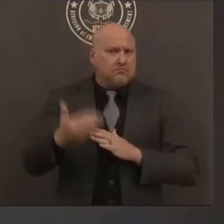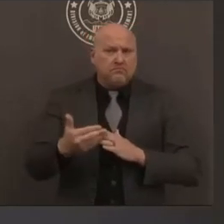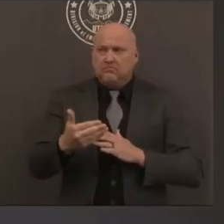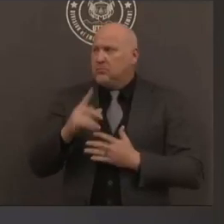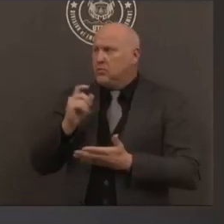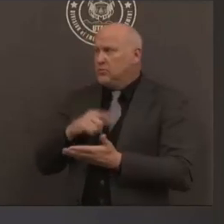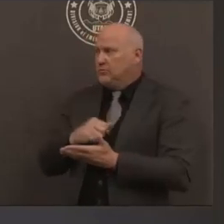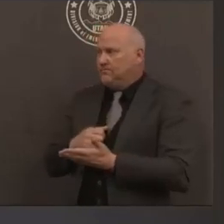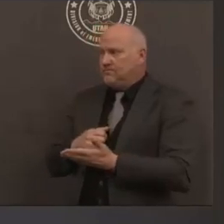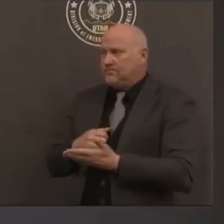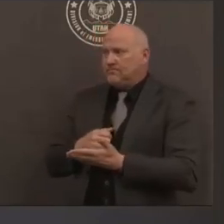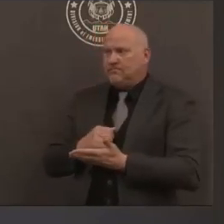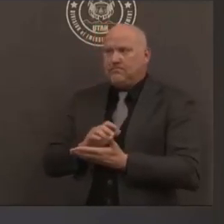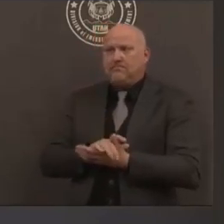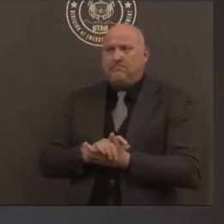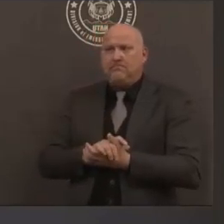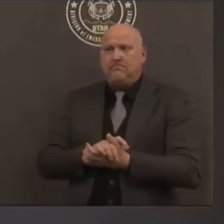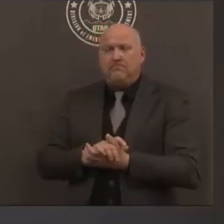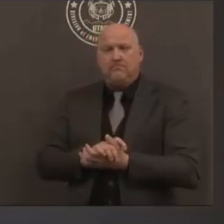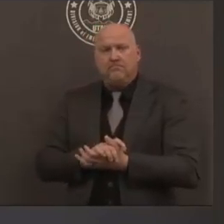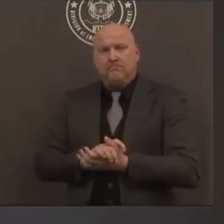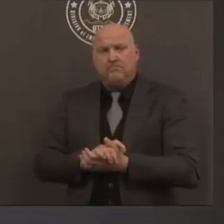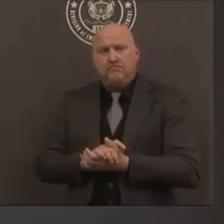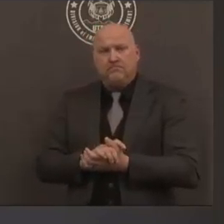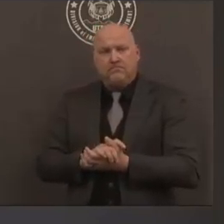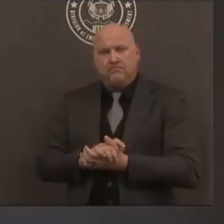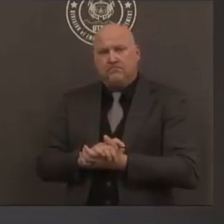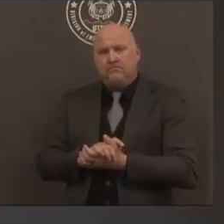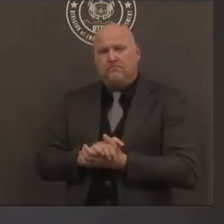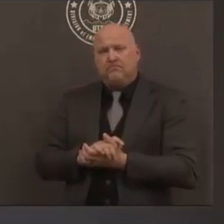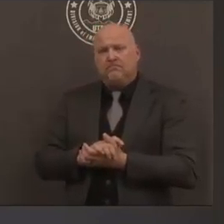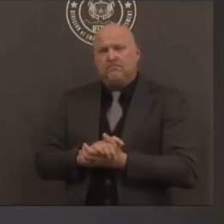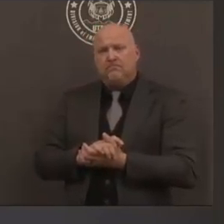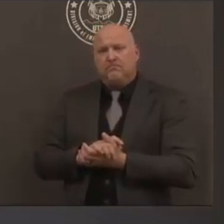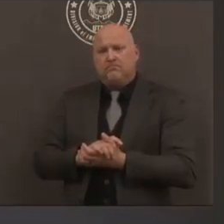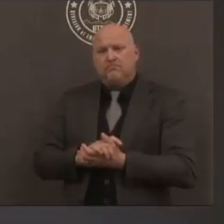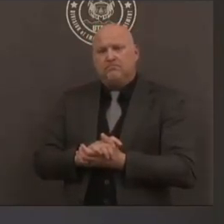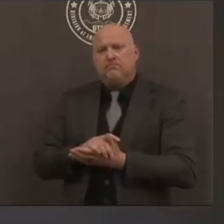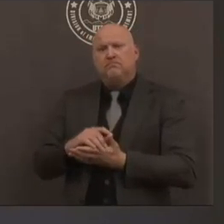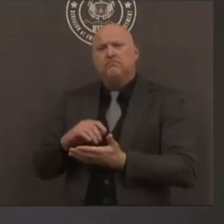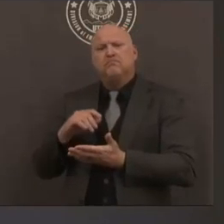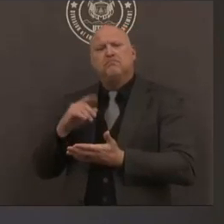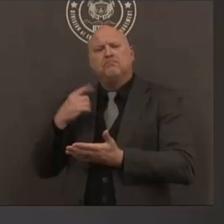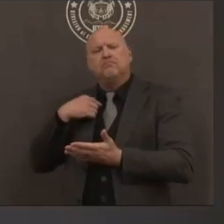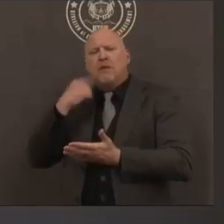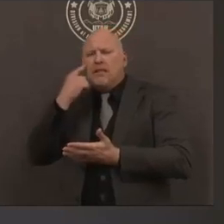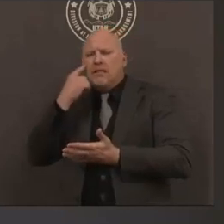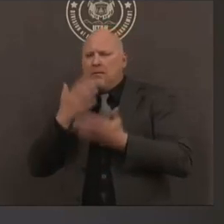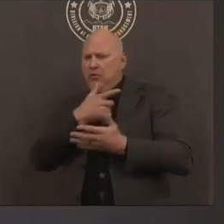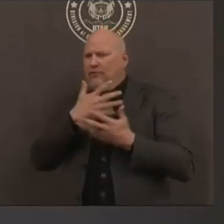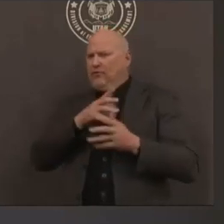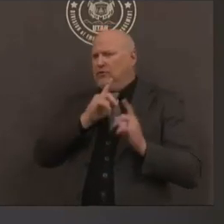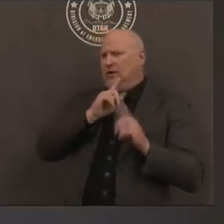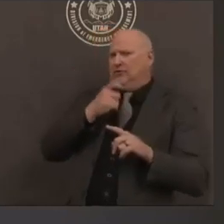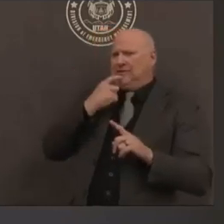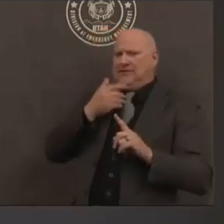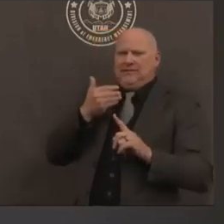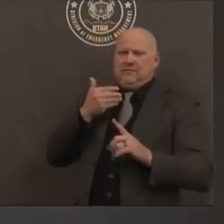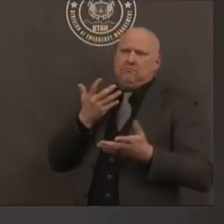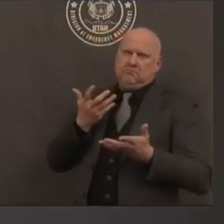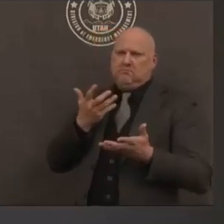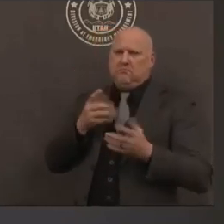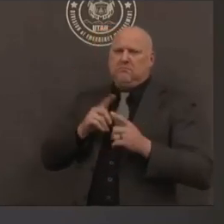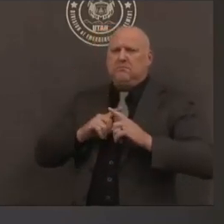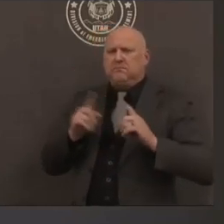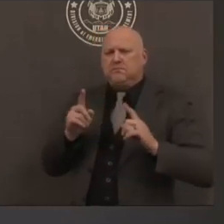yeah uh dr dunn thanks uh for taking our question so i think you just sort of answered exactly what i was gonna ask too you know we